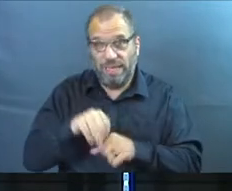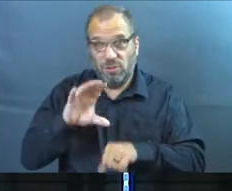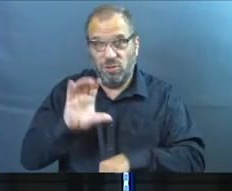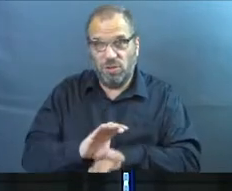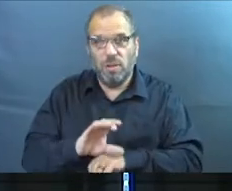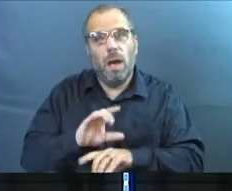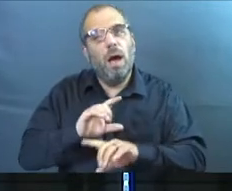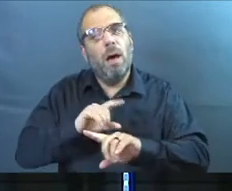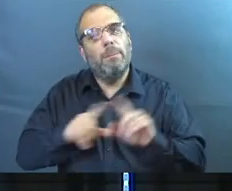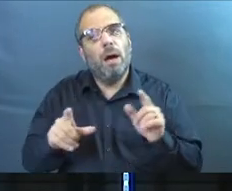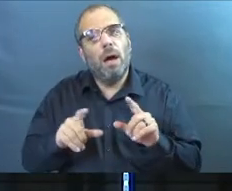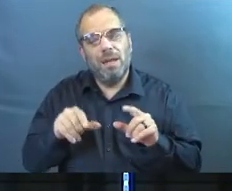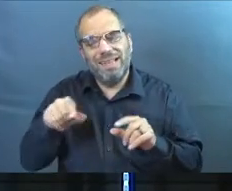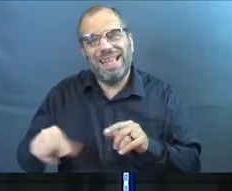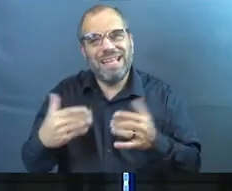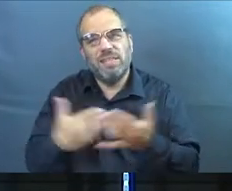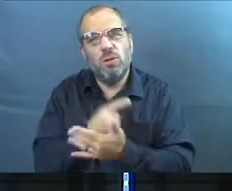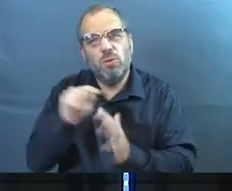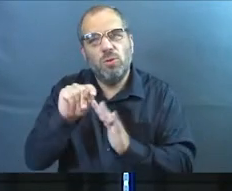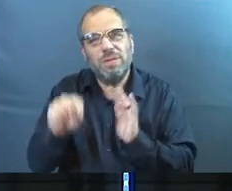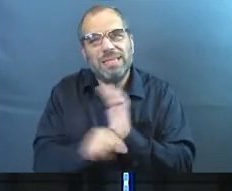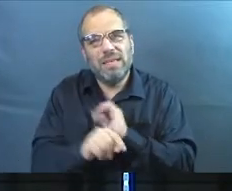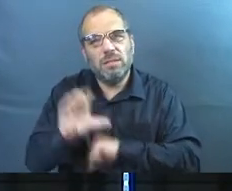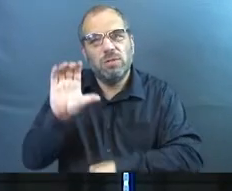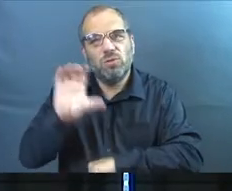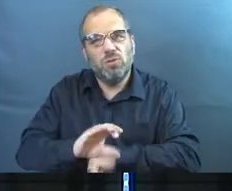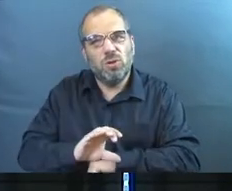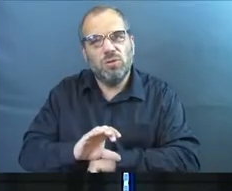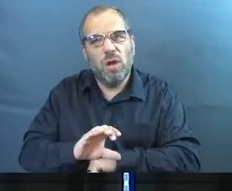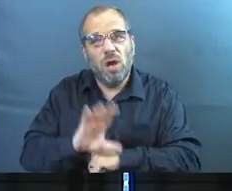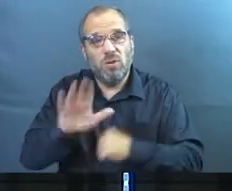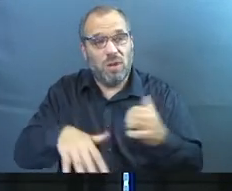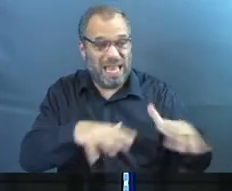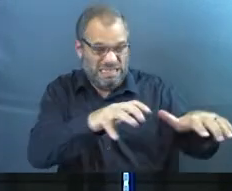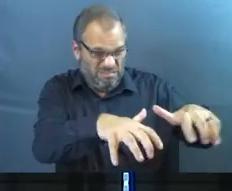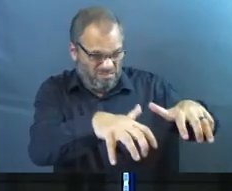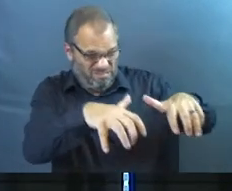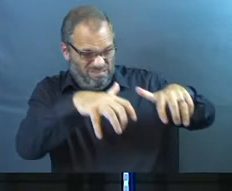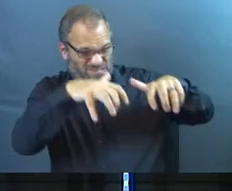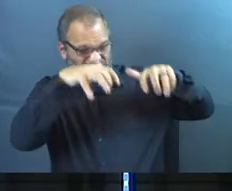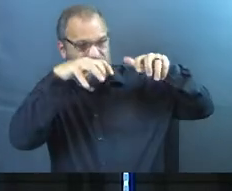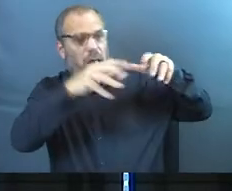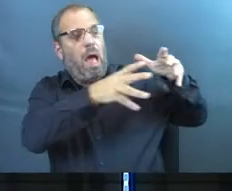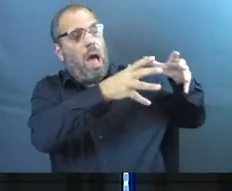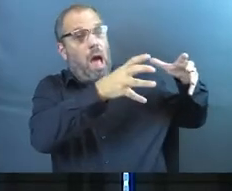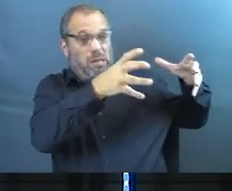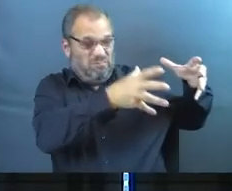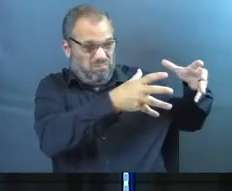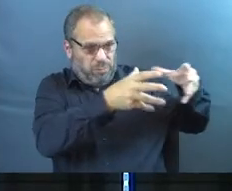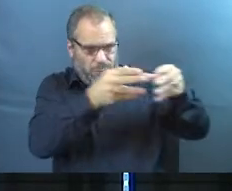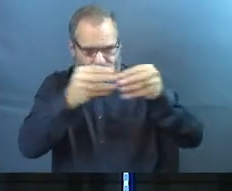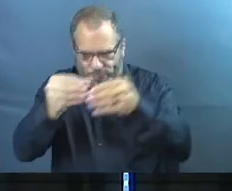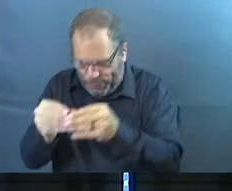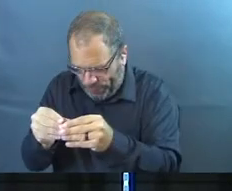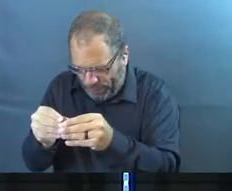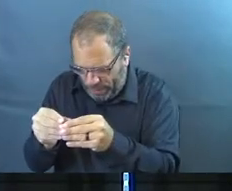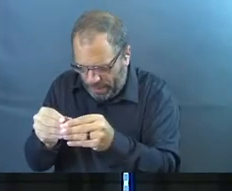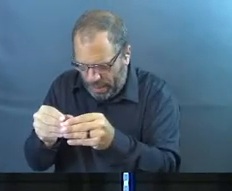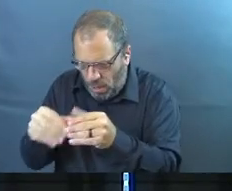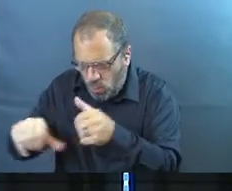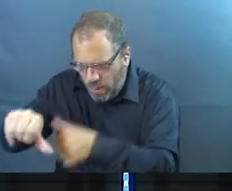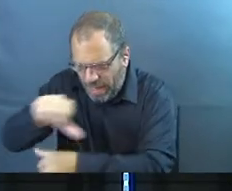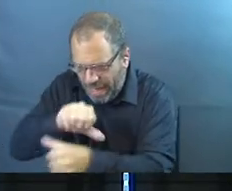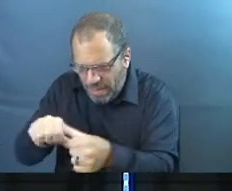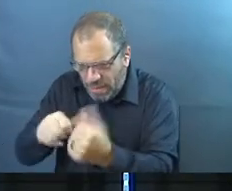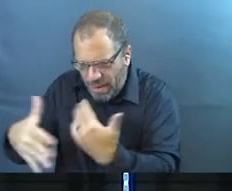But that's part of what they did in the New Testament, so that they could break things down and do actual relationship with each other